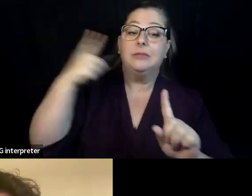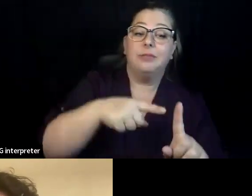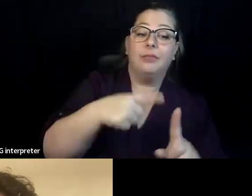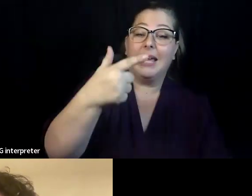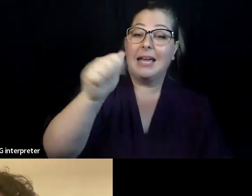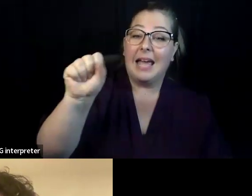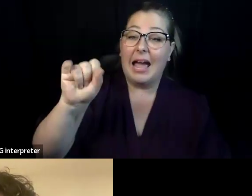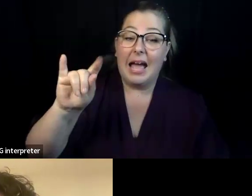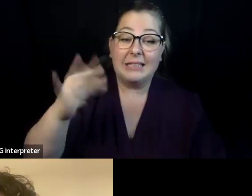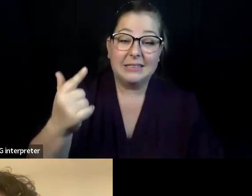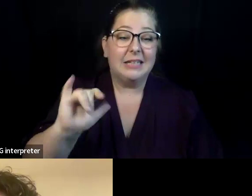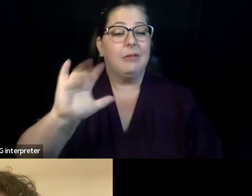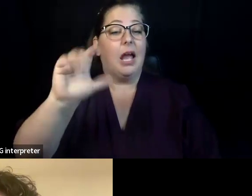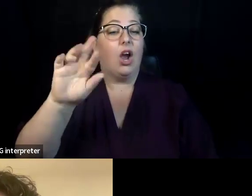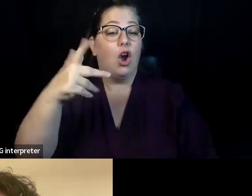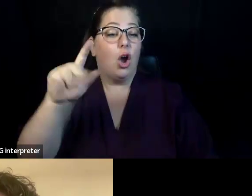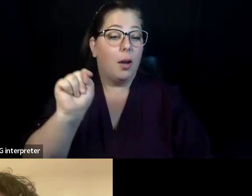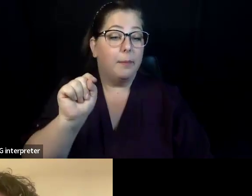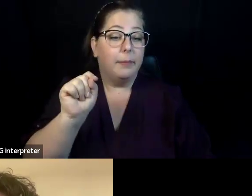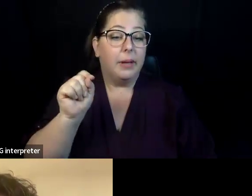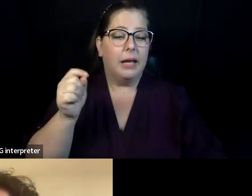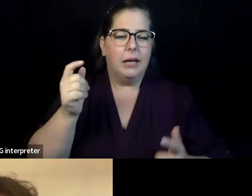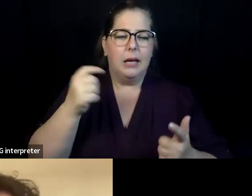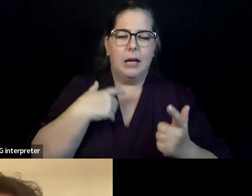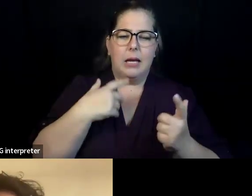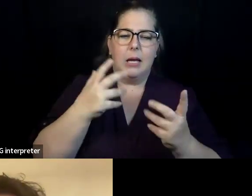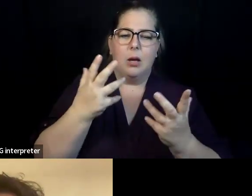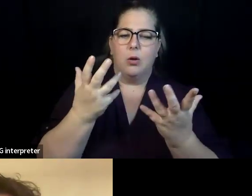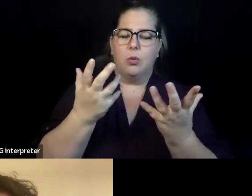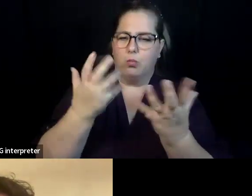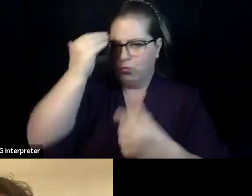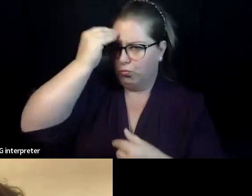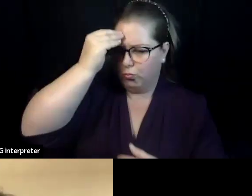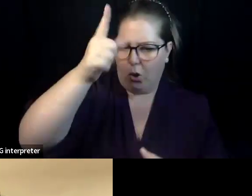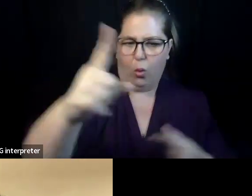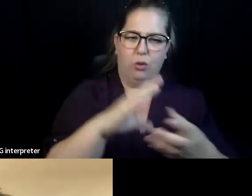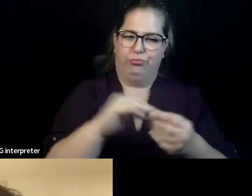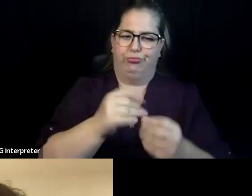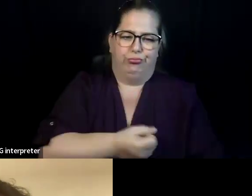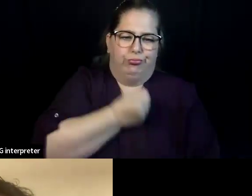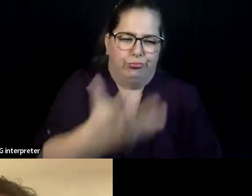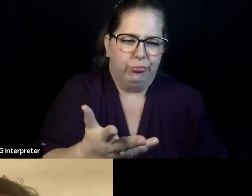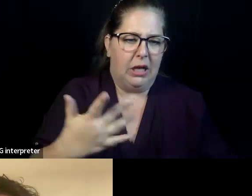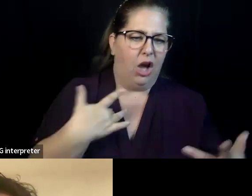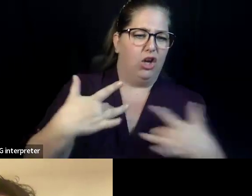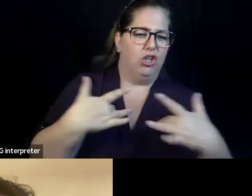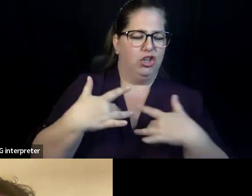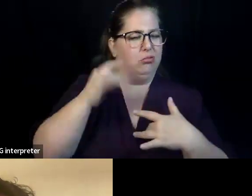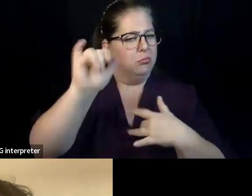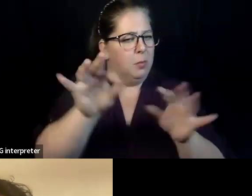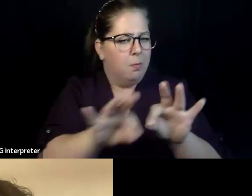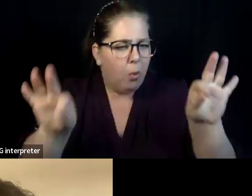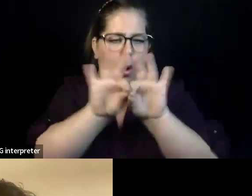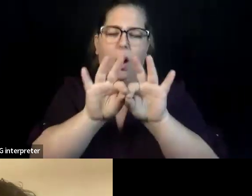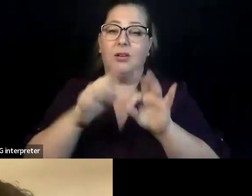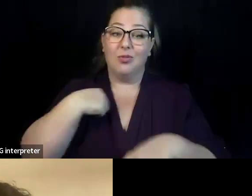advocating for this space to have this indoor outdoor courtyard and feeling, um, to also be able to kind of think, well, what happens